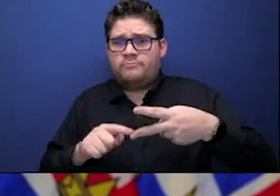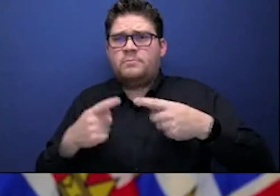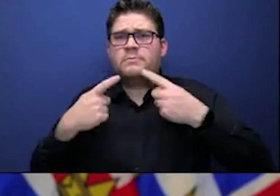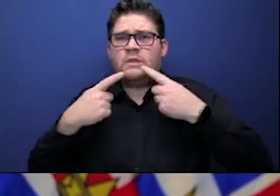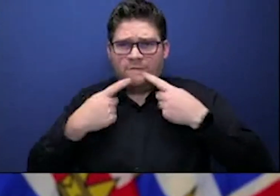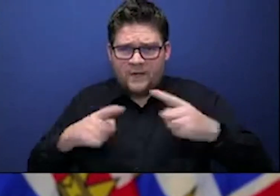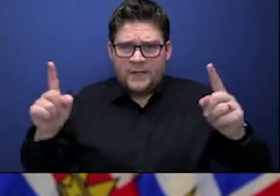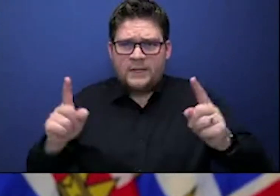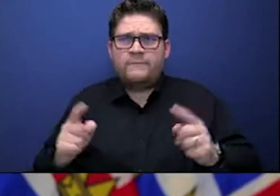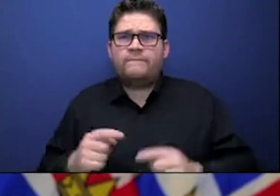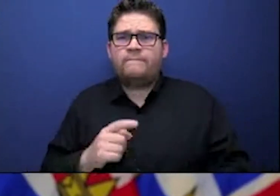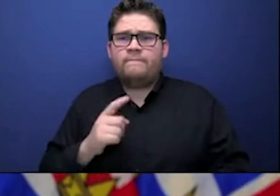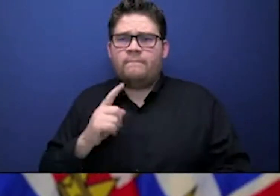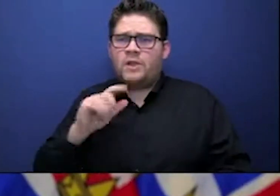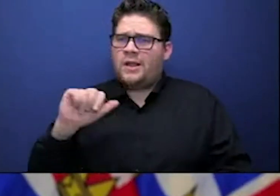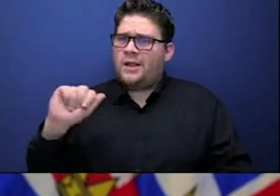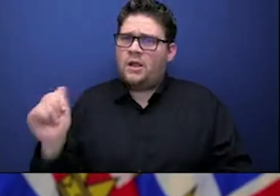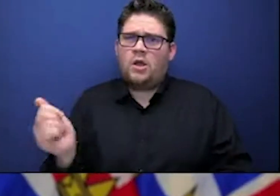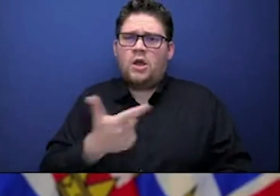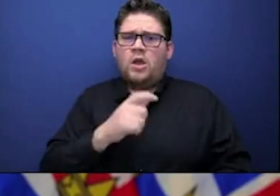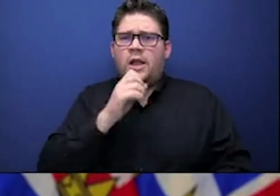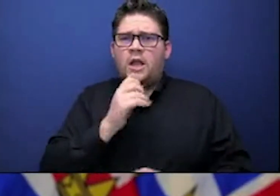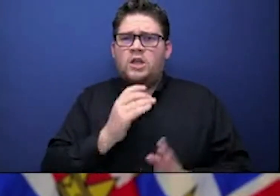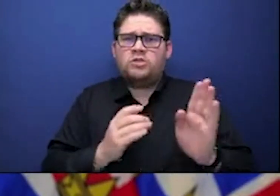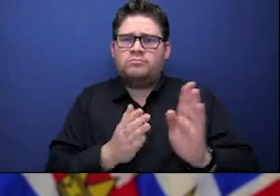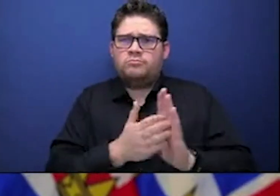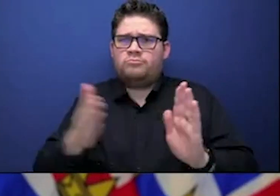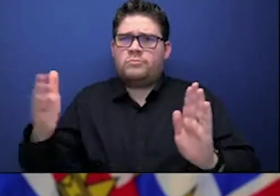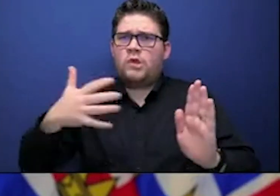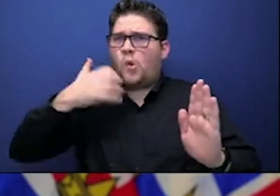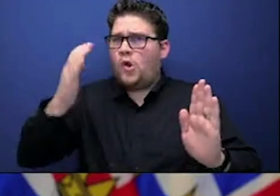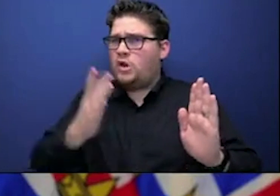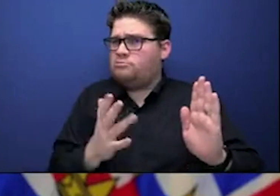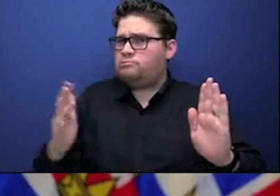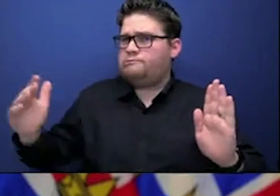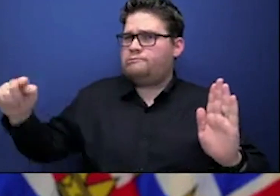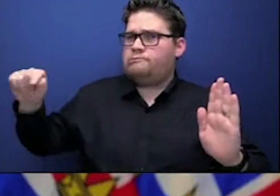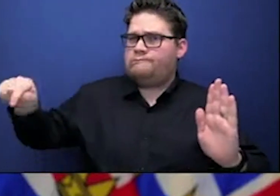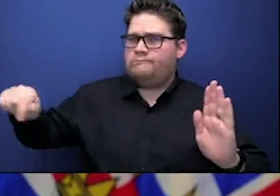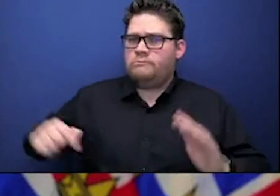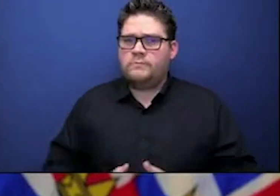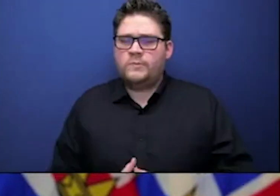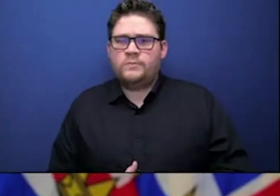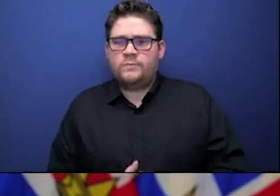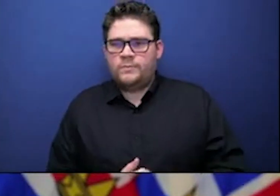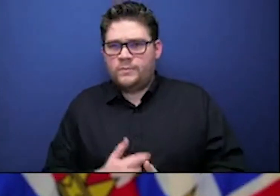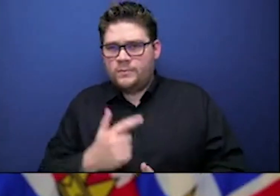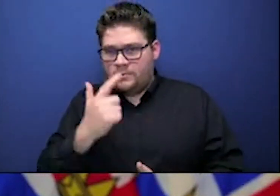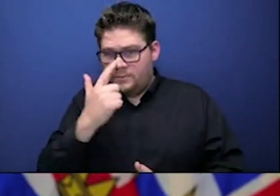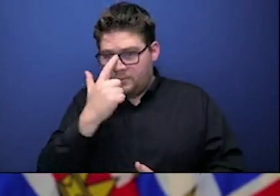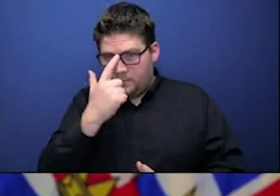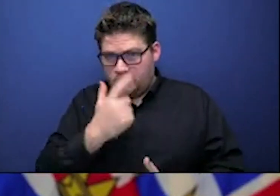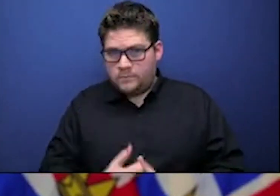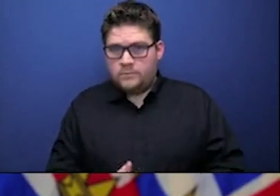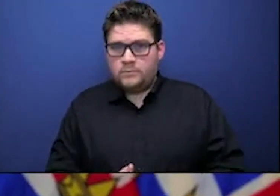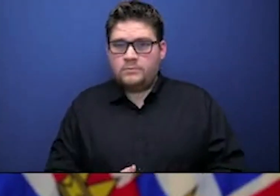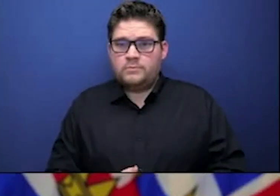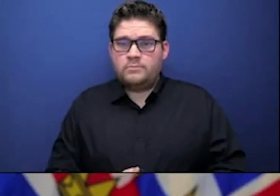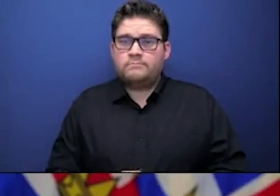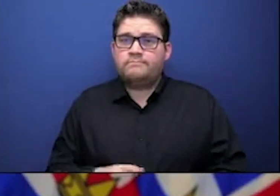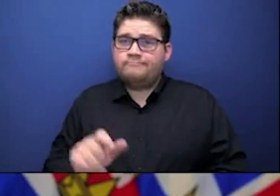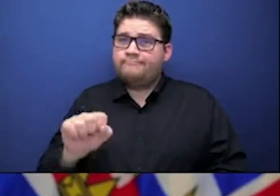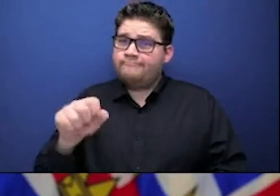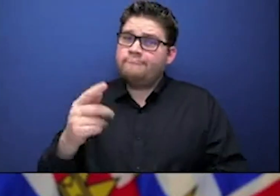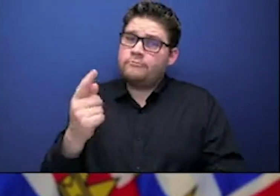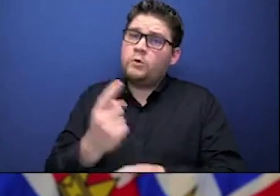we've heard that it does not work as well, particularly for mild or moderate illness. It does seem to have effects, some